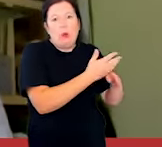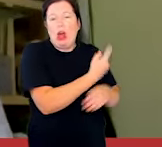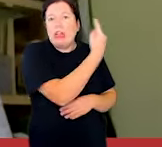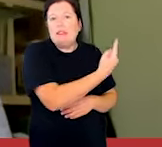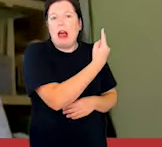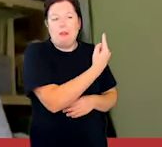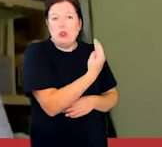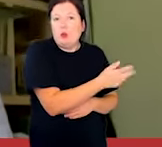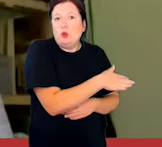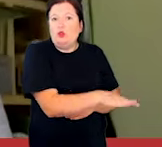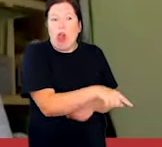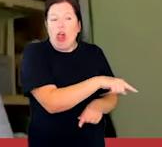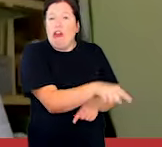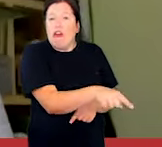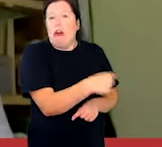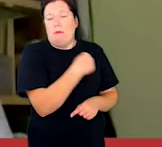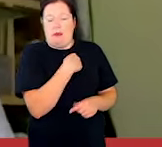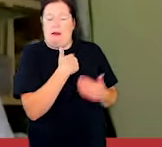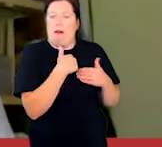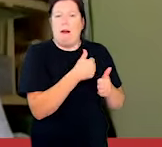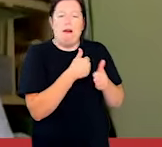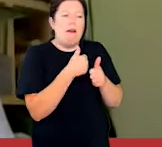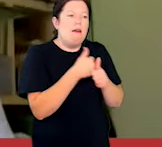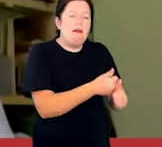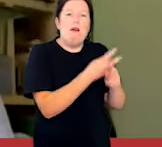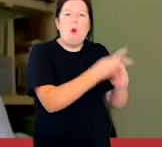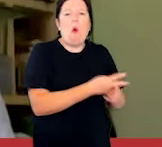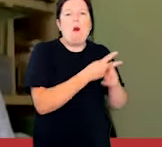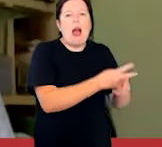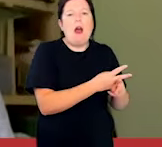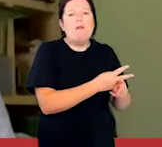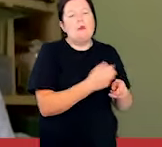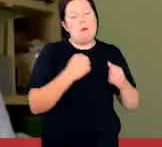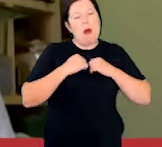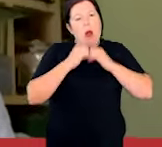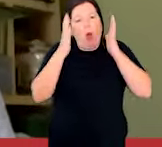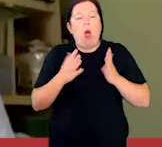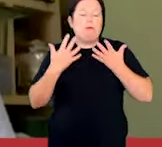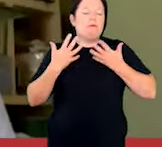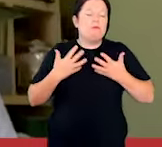Sacrificing my privileges to align myself with the common man.